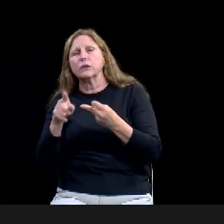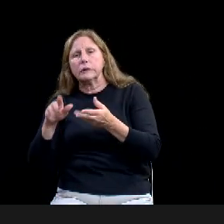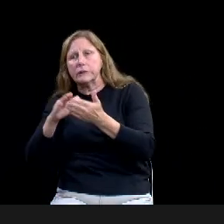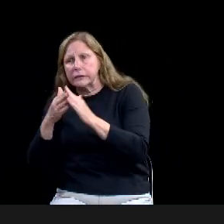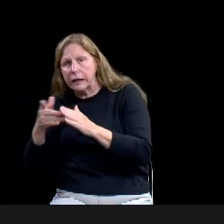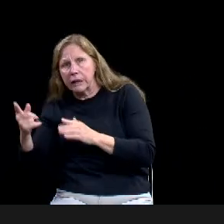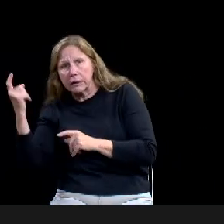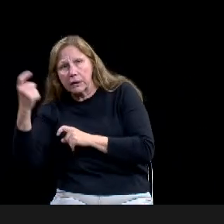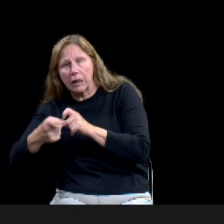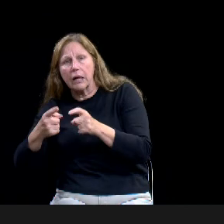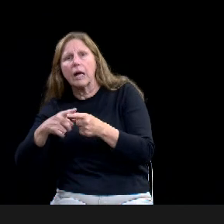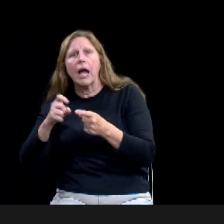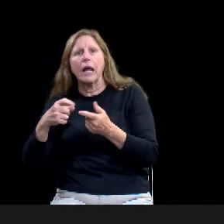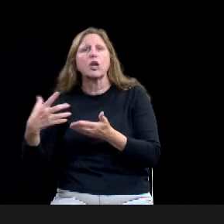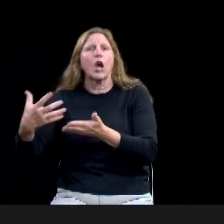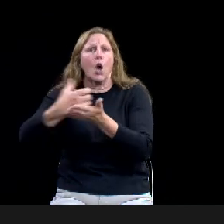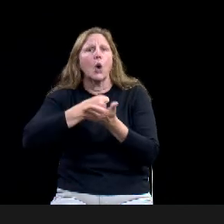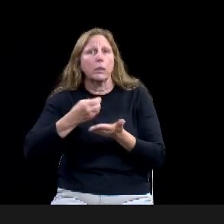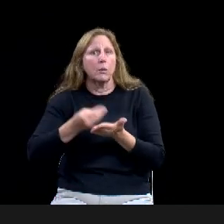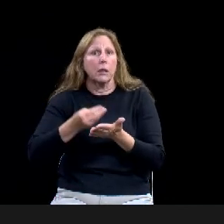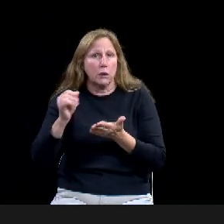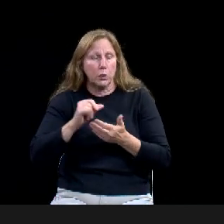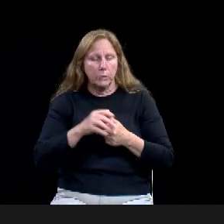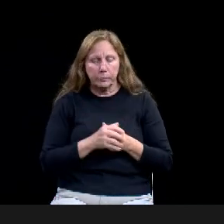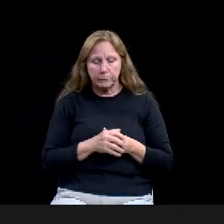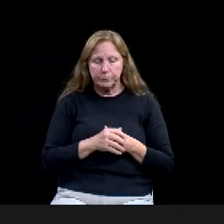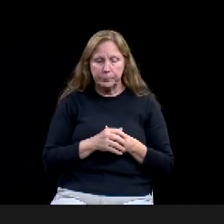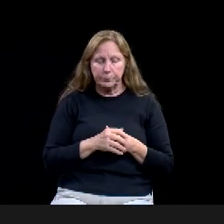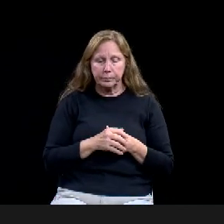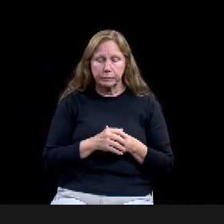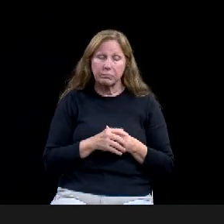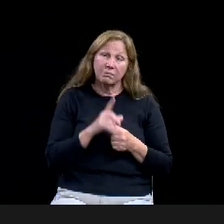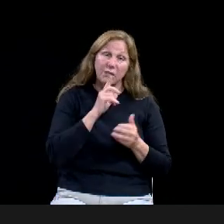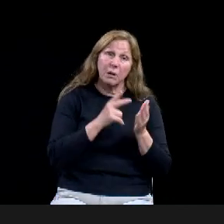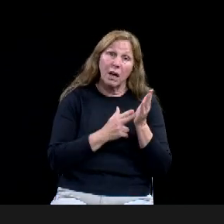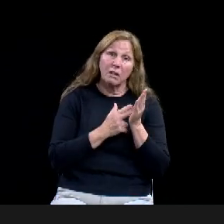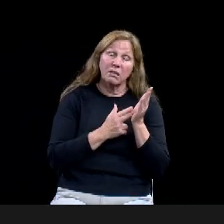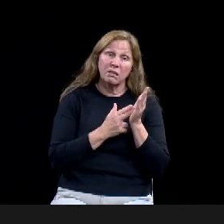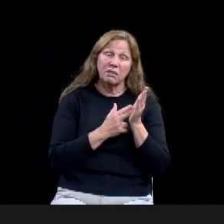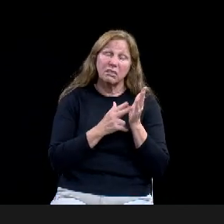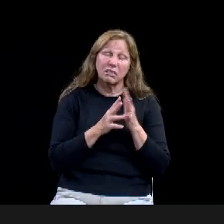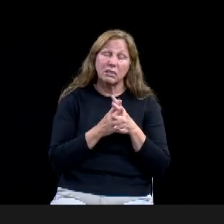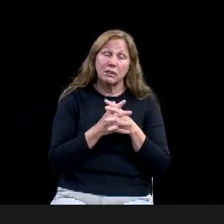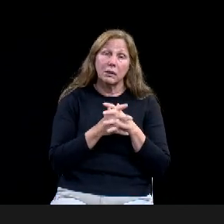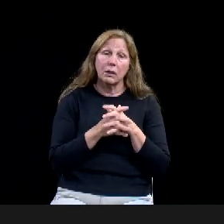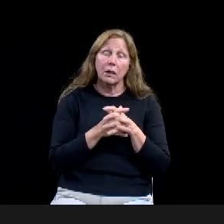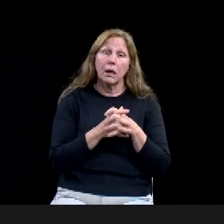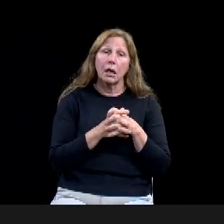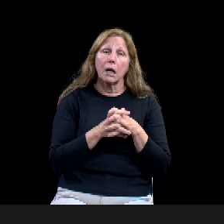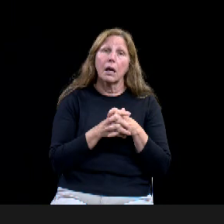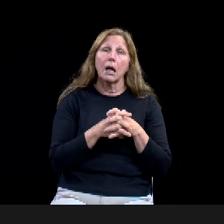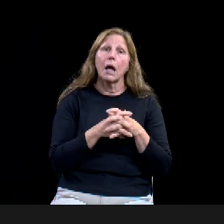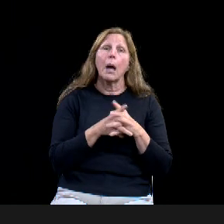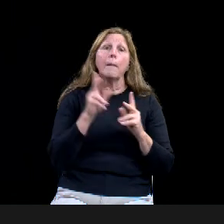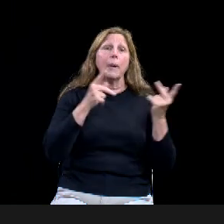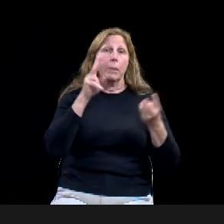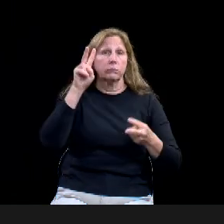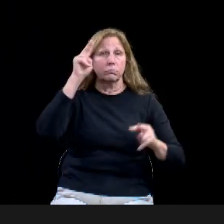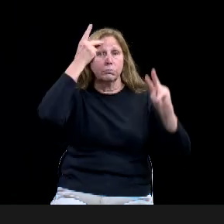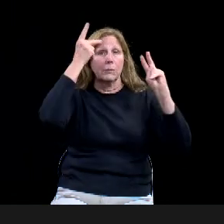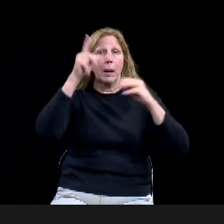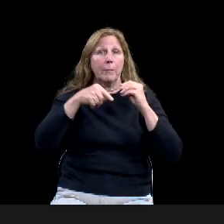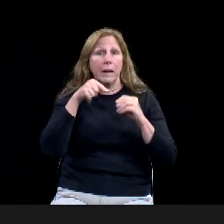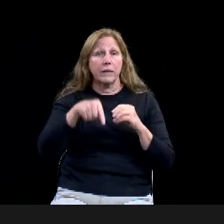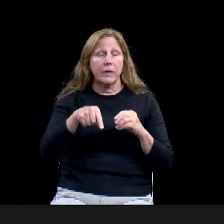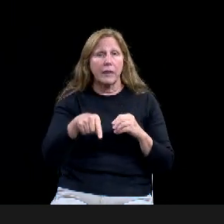the widespread misconception that the city can continue funding and earning, you know, the, the museum with earned